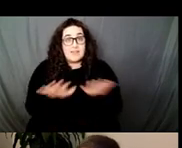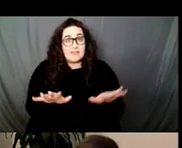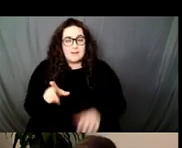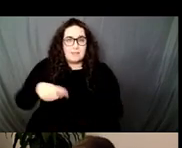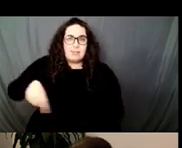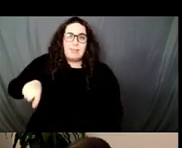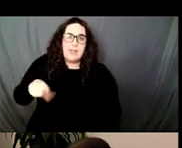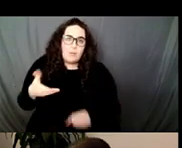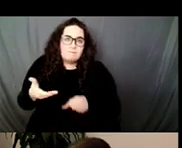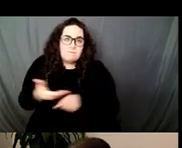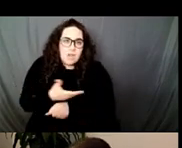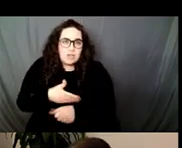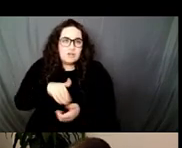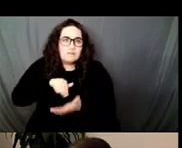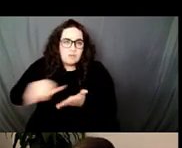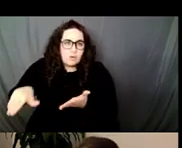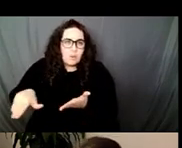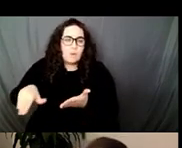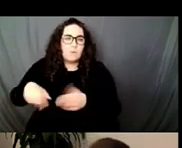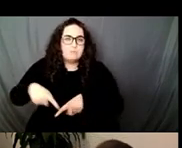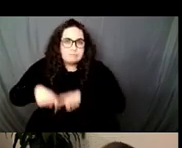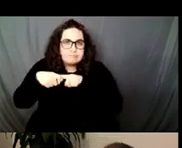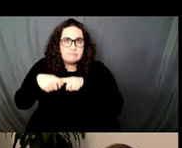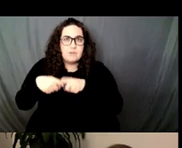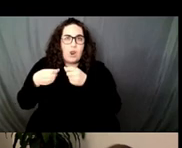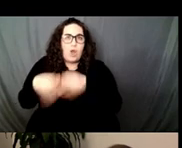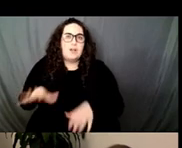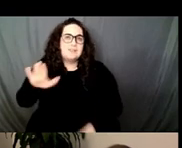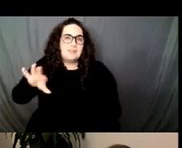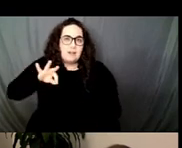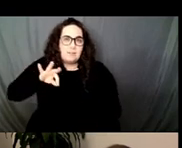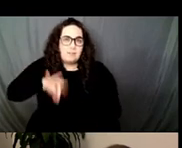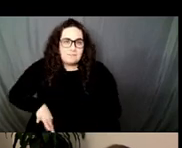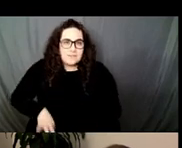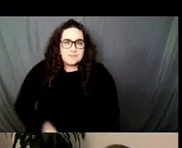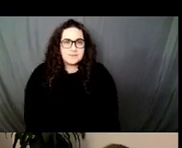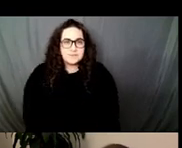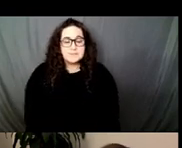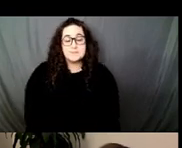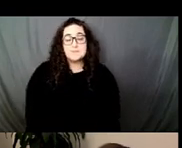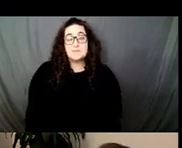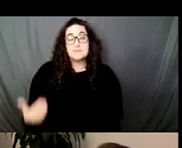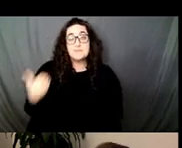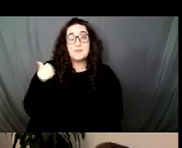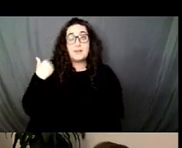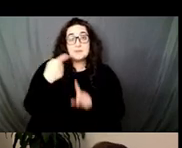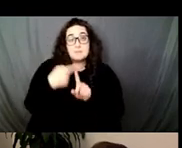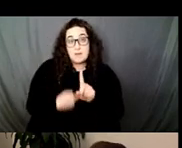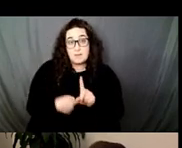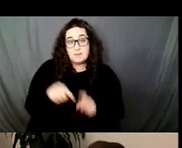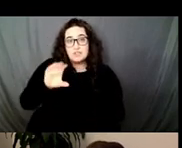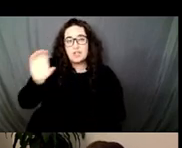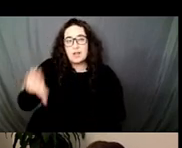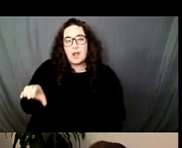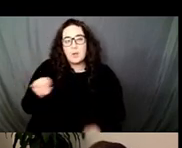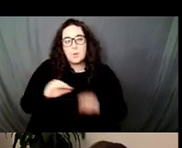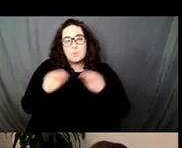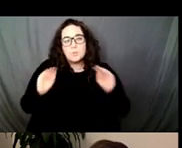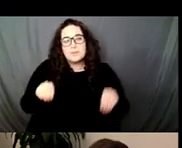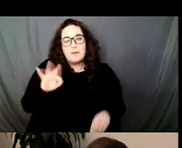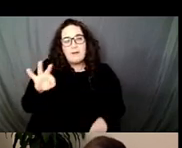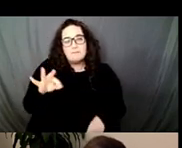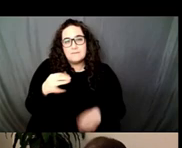benefits at the worst possible time. Just last month, Chicago's Museum of Contemporary Art laid off 11% of its staff,